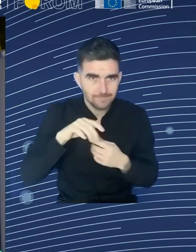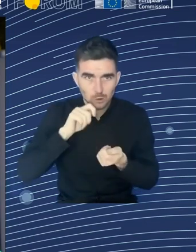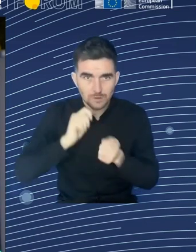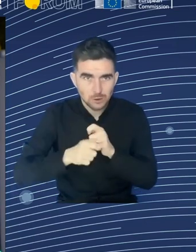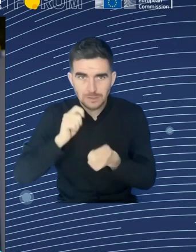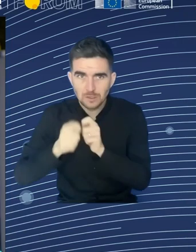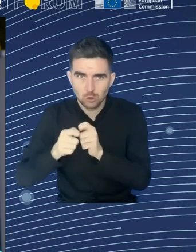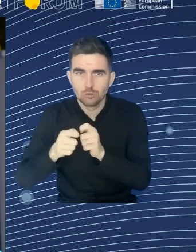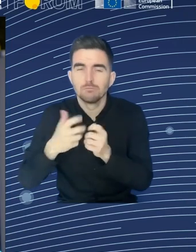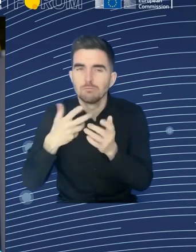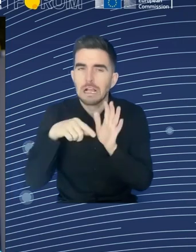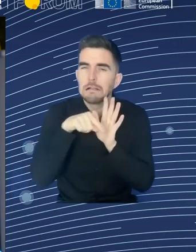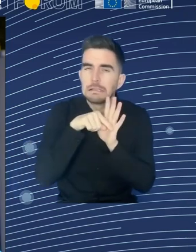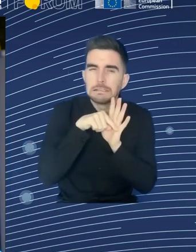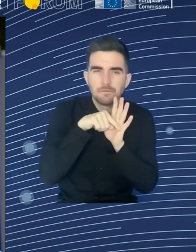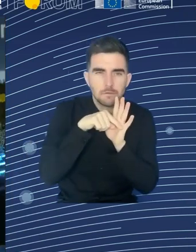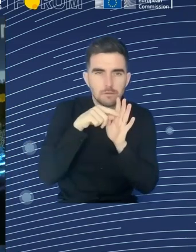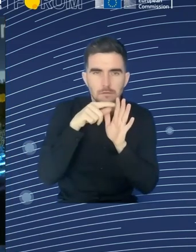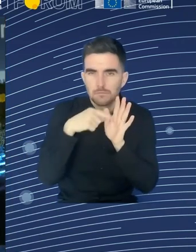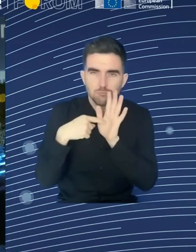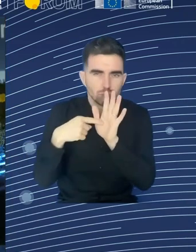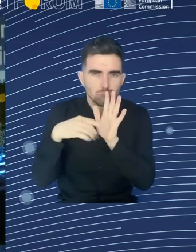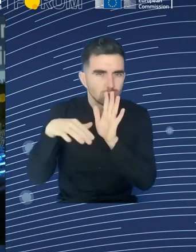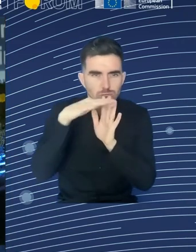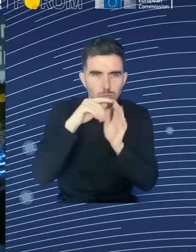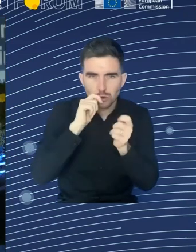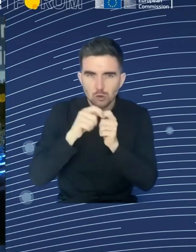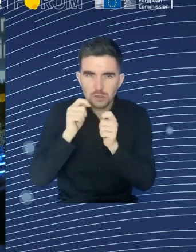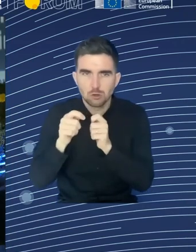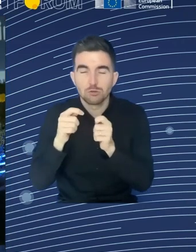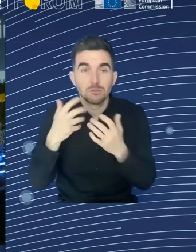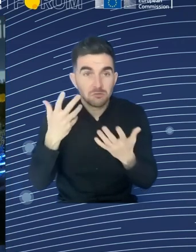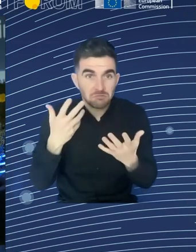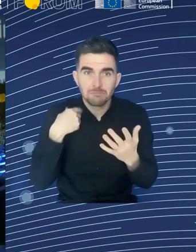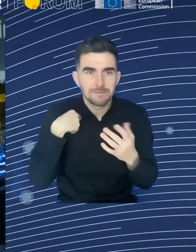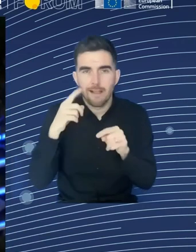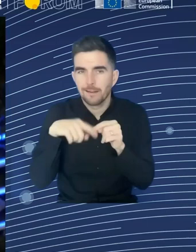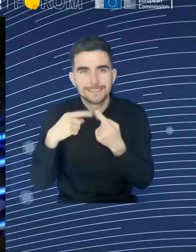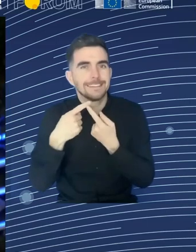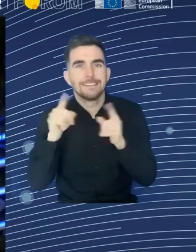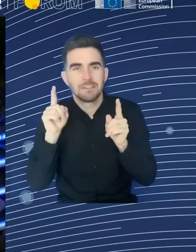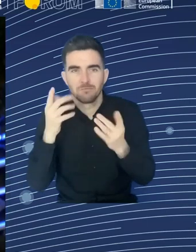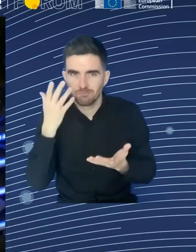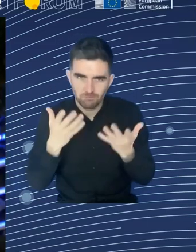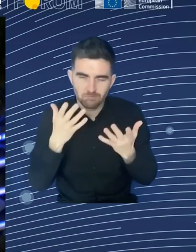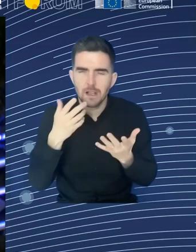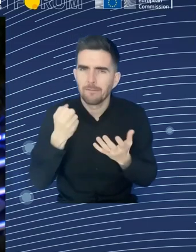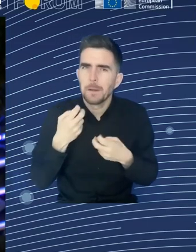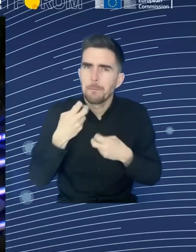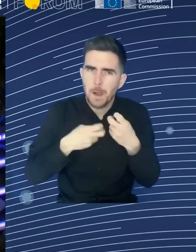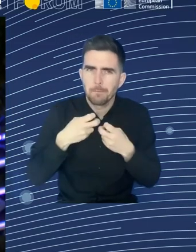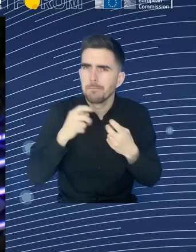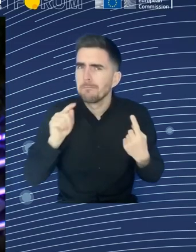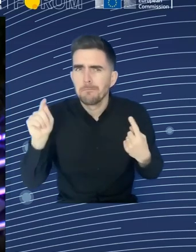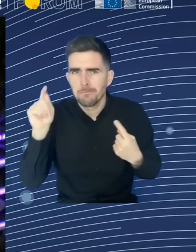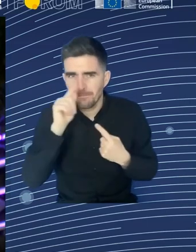on time with addressing this. And Gerard? Yeah, about the demographic changes, I agree. But nevertheless, I think about